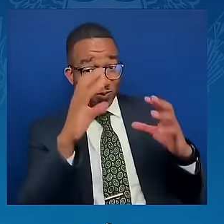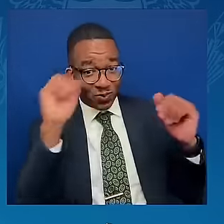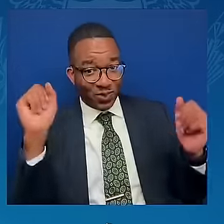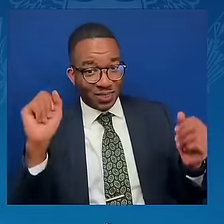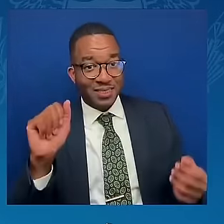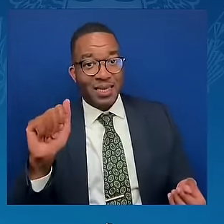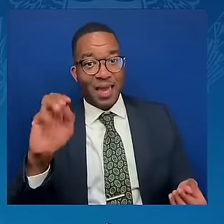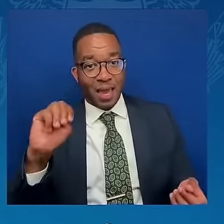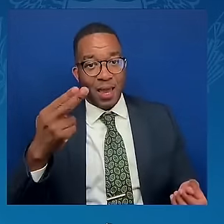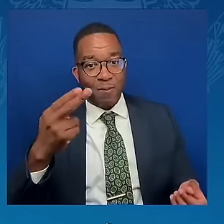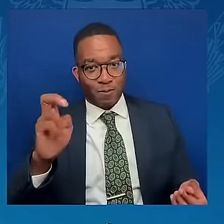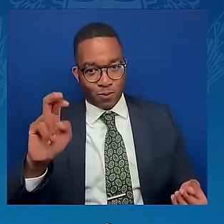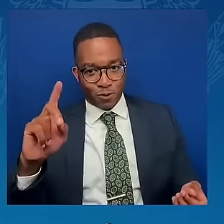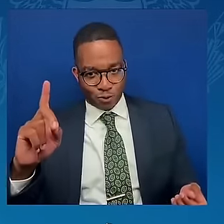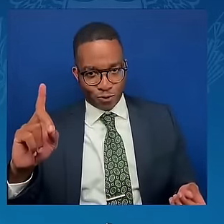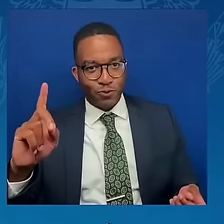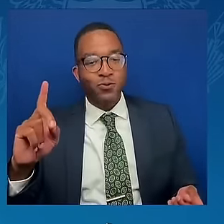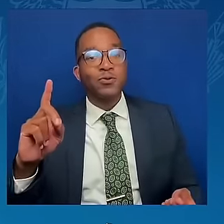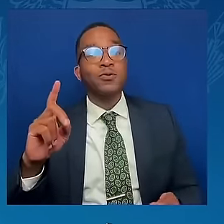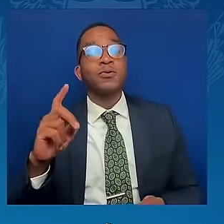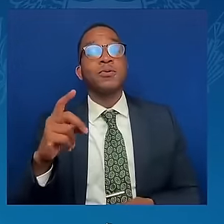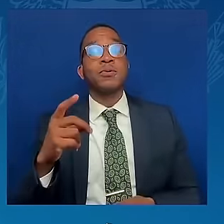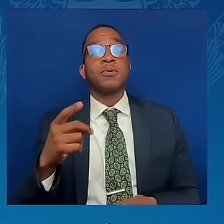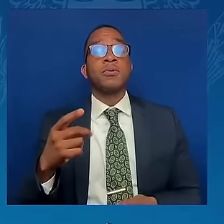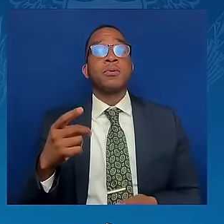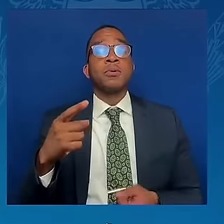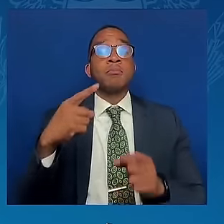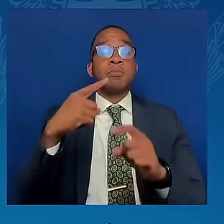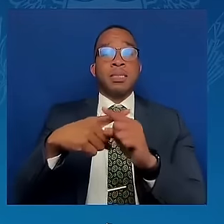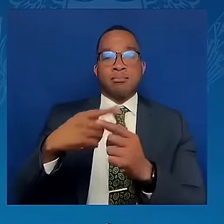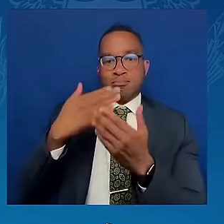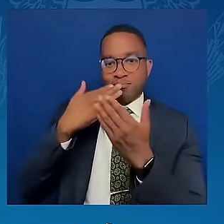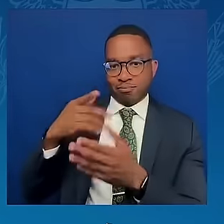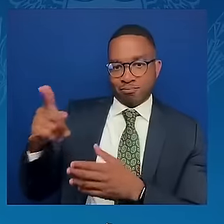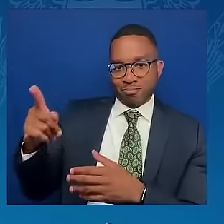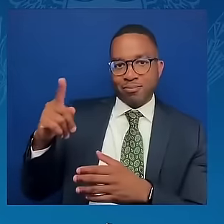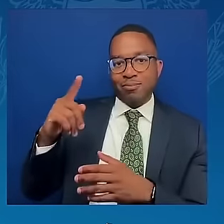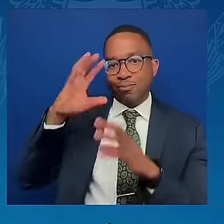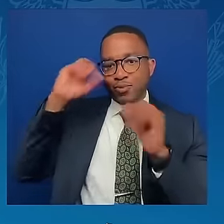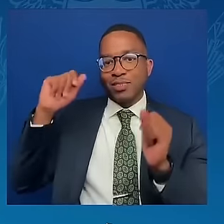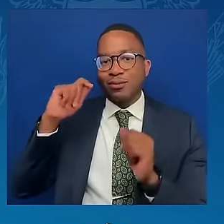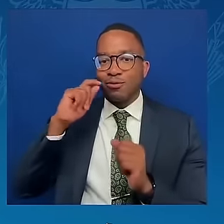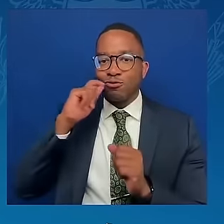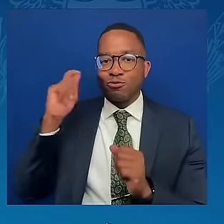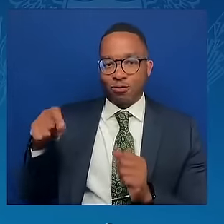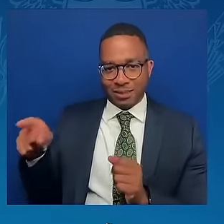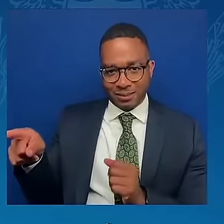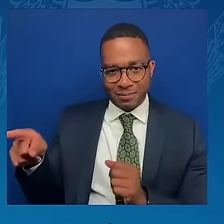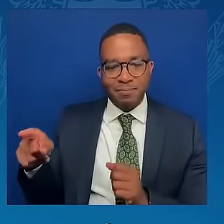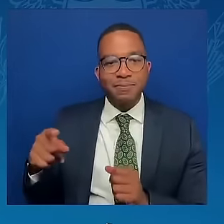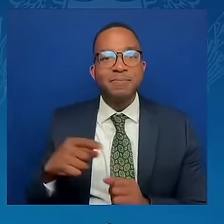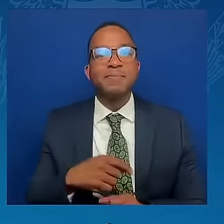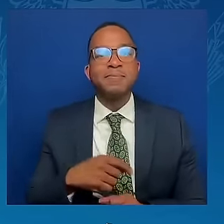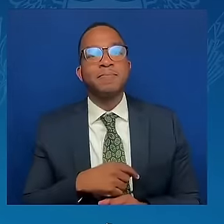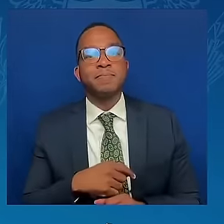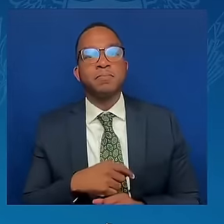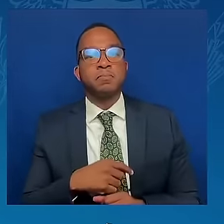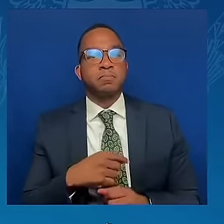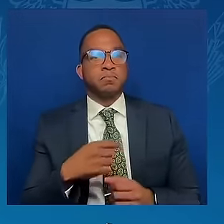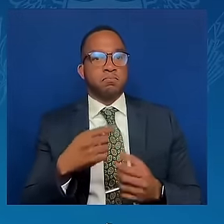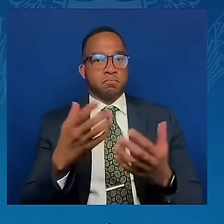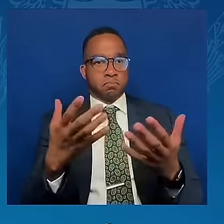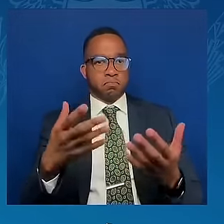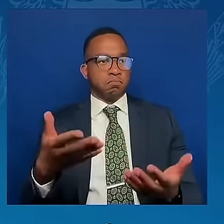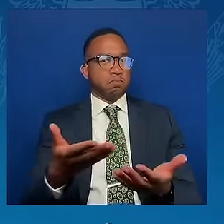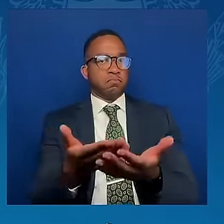all of the leaders today. I first met President Zelensky in February of 2022, just five days before Russia